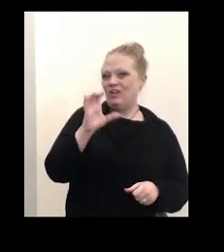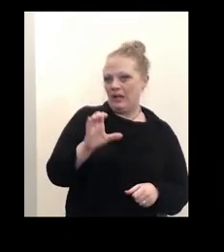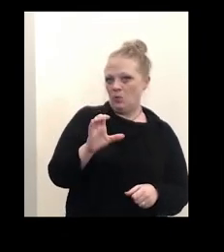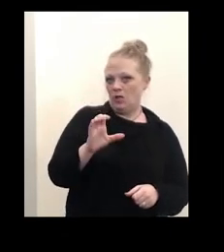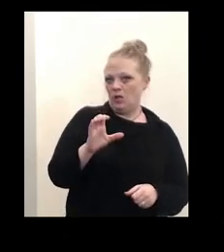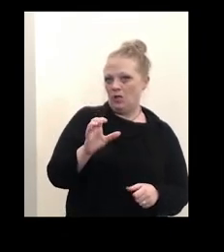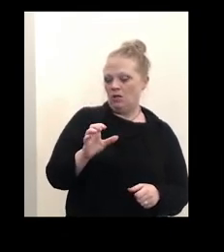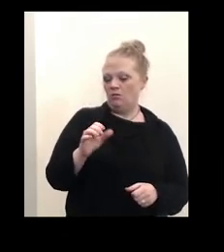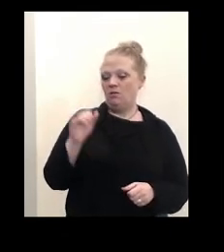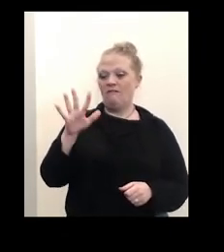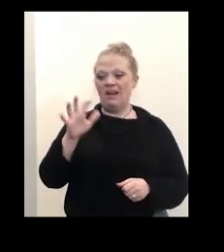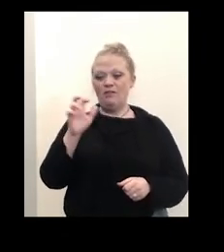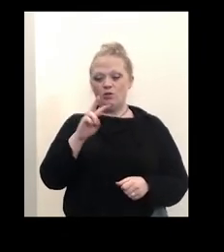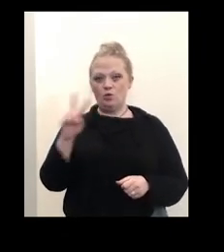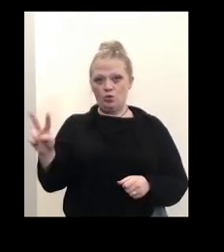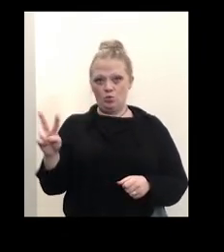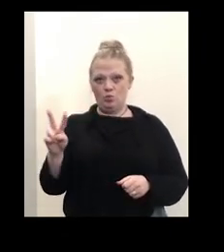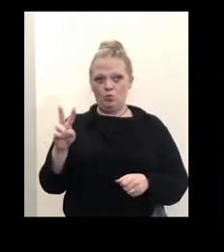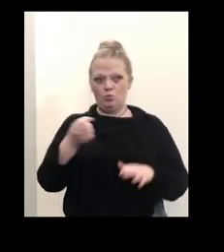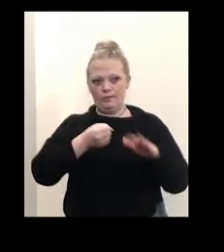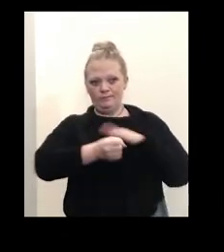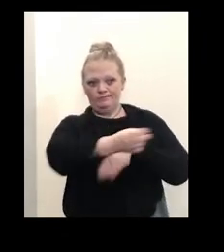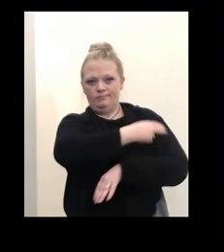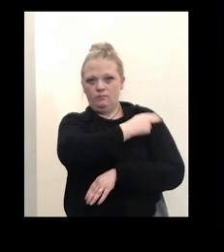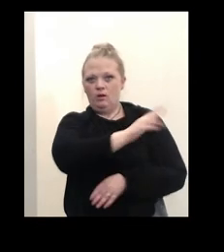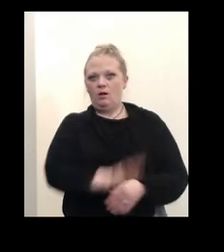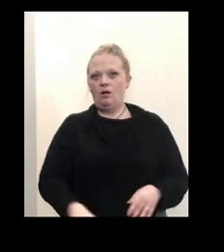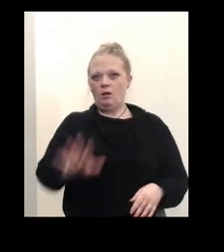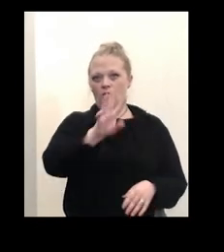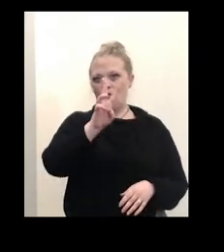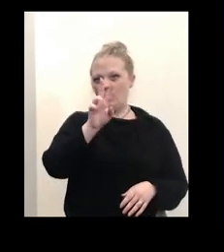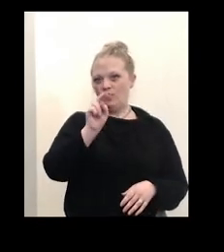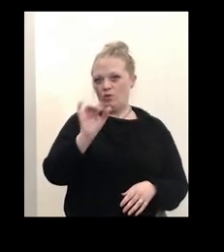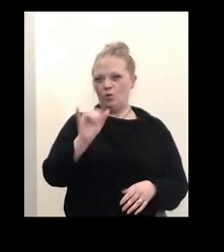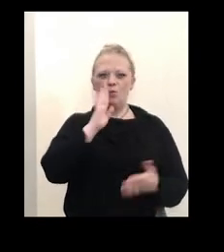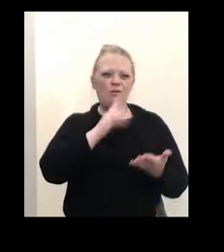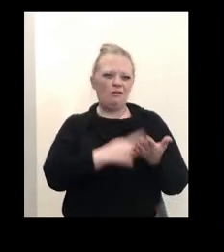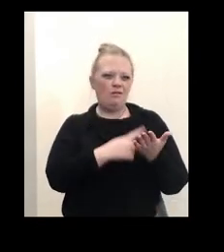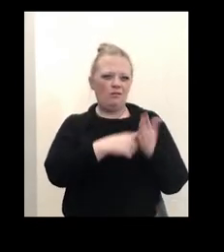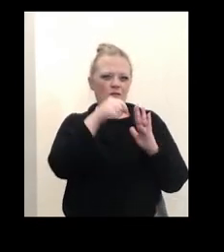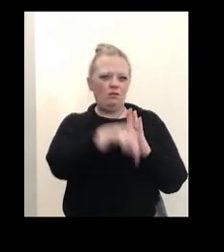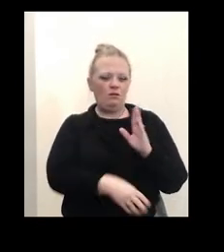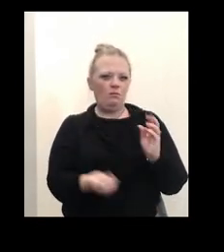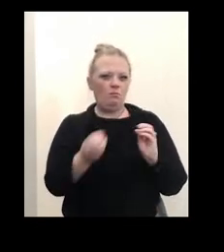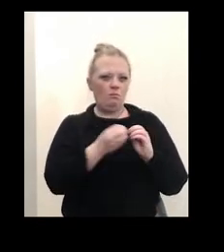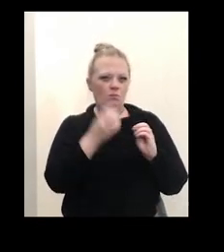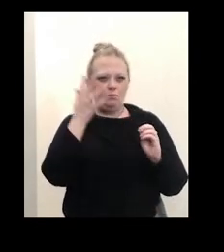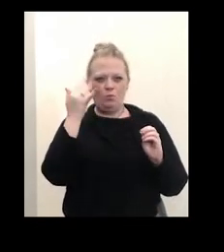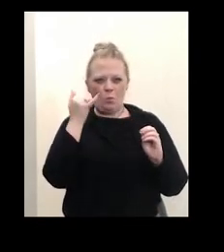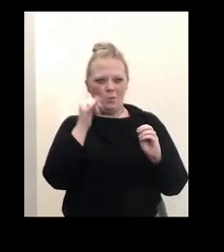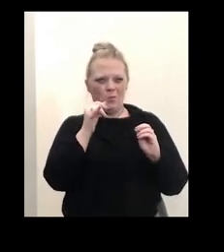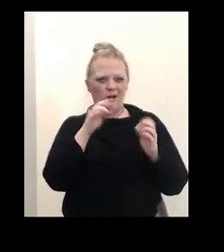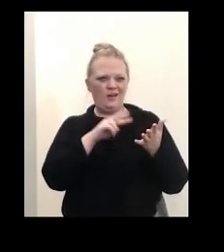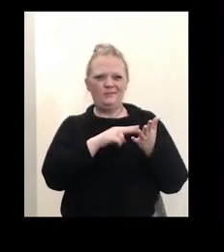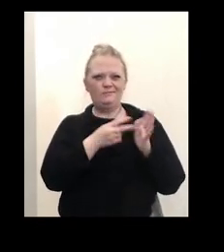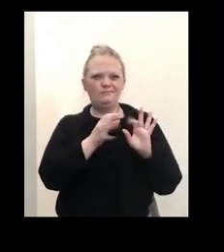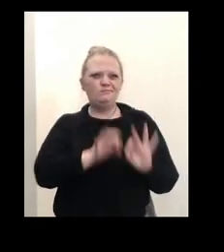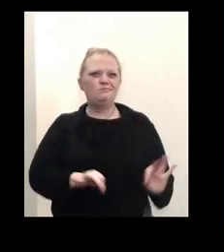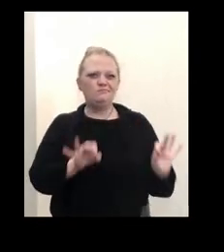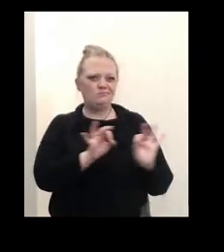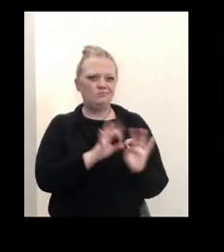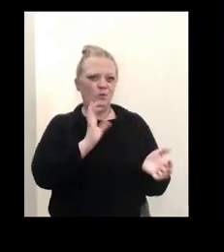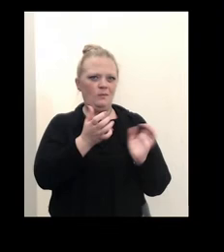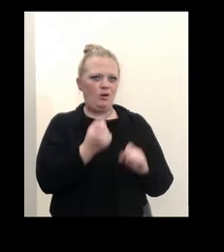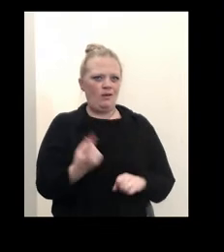of them were hospitalized across Western New York. We're going to go into a little bit more about that and why that is significant compared to where we were last year.